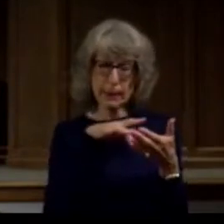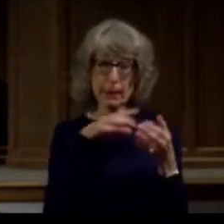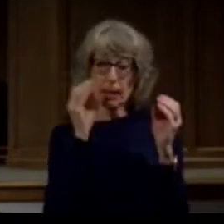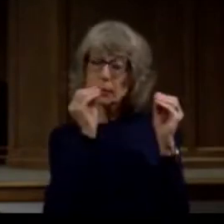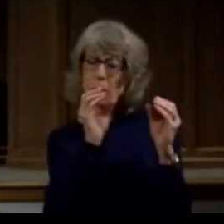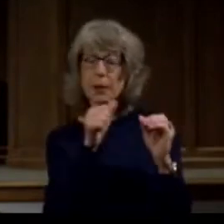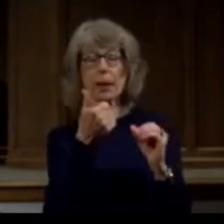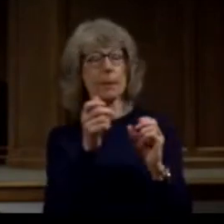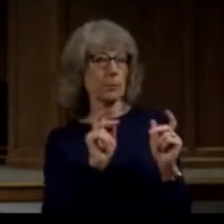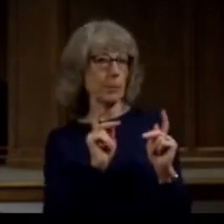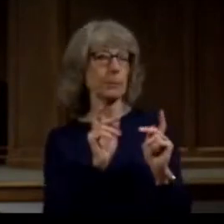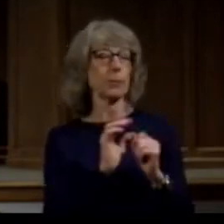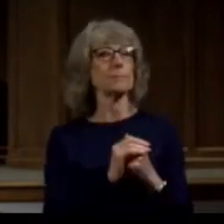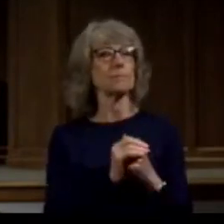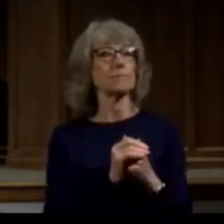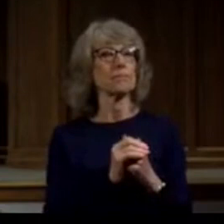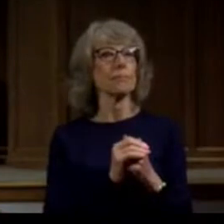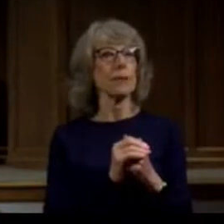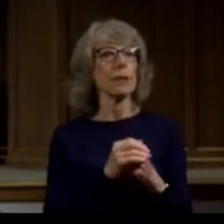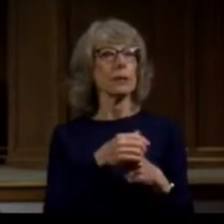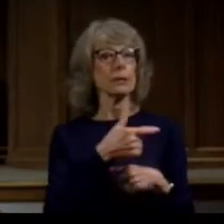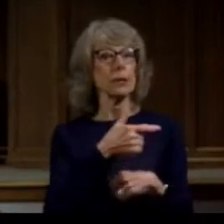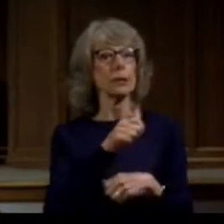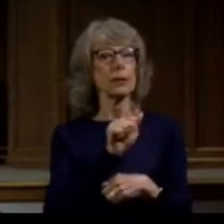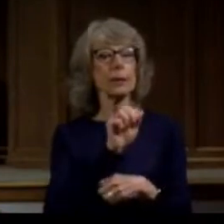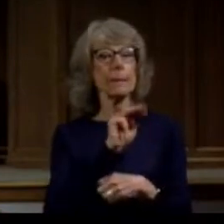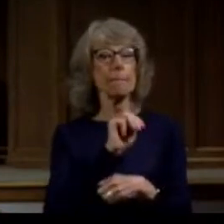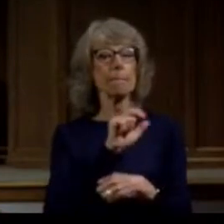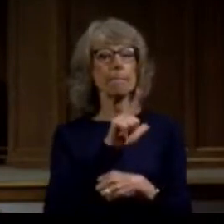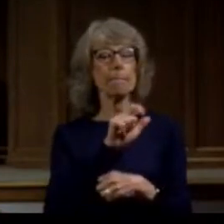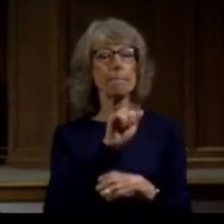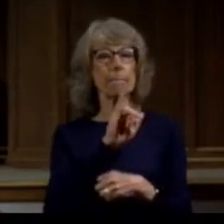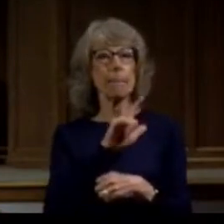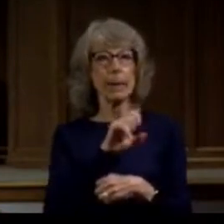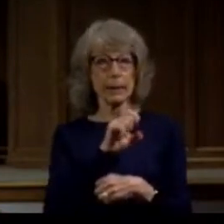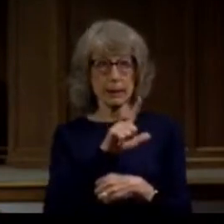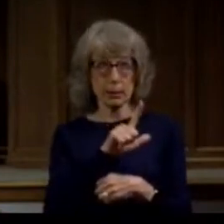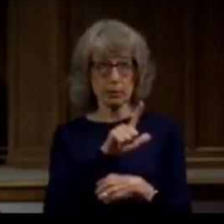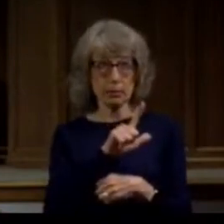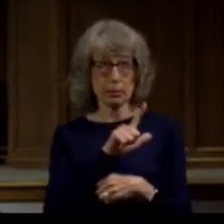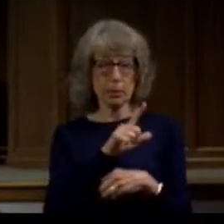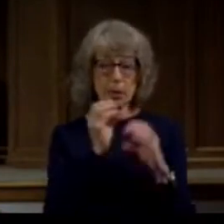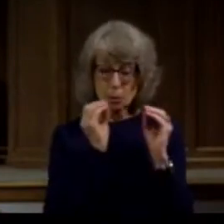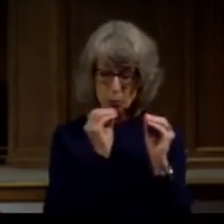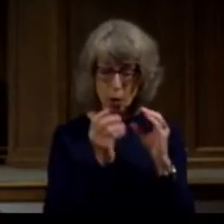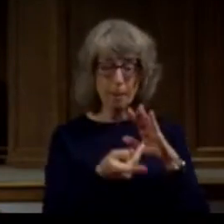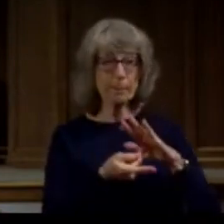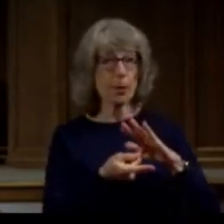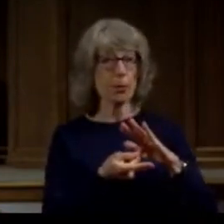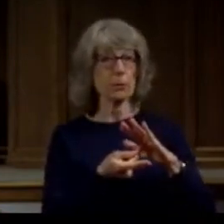and in times of uncertainty. Gamaliel taught Paul, and he was a good student.